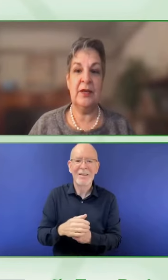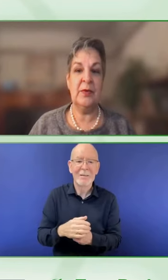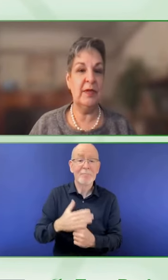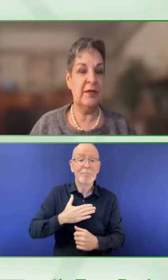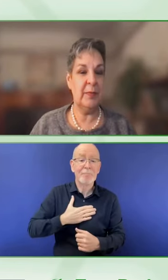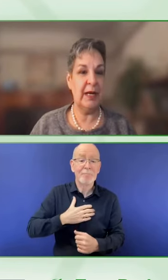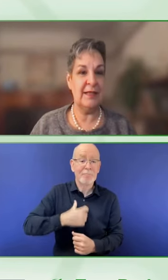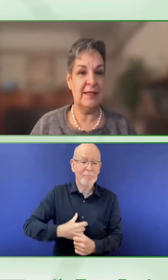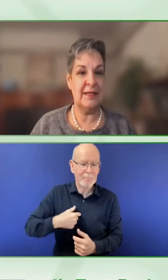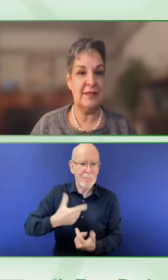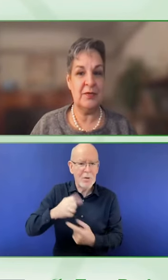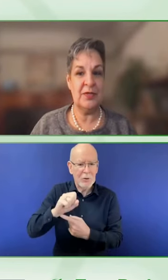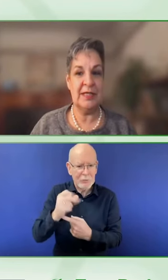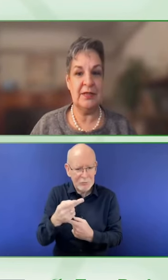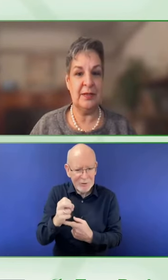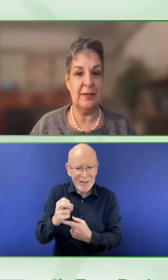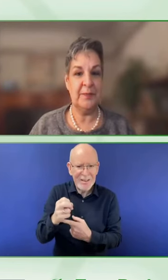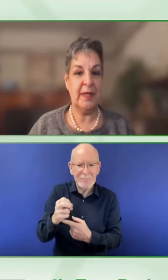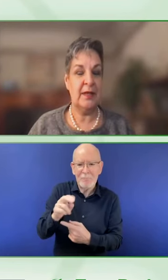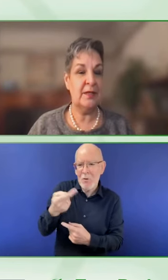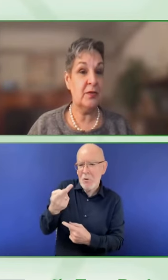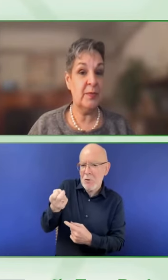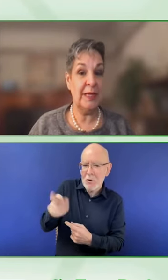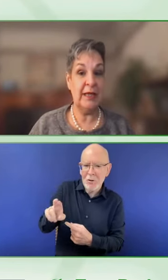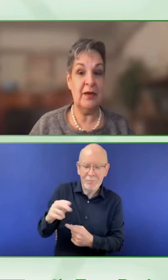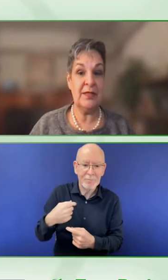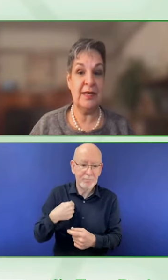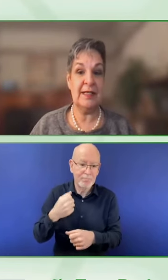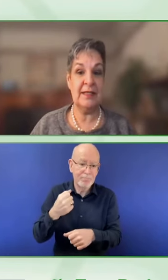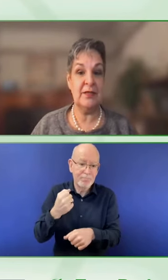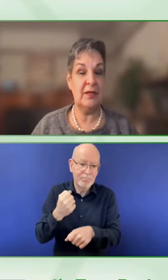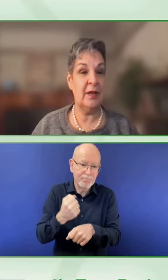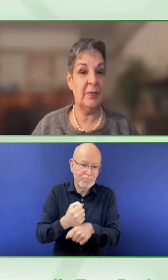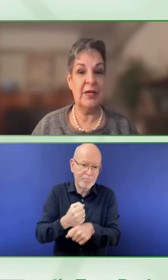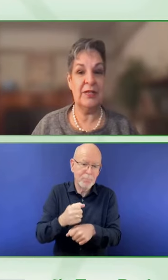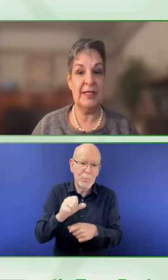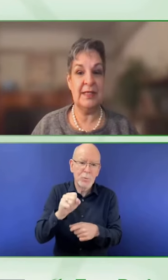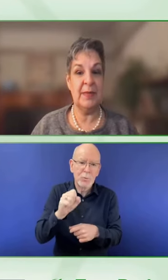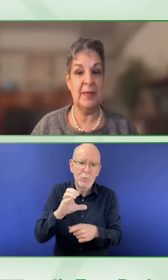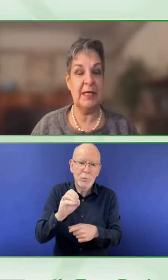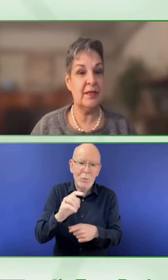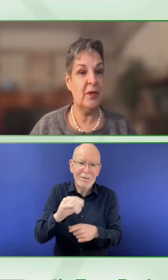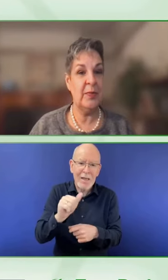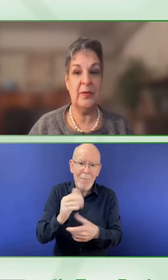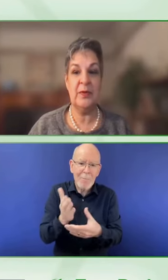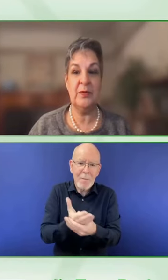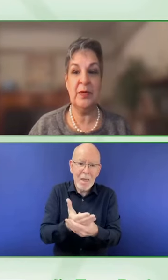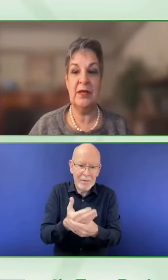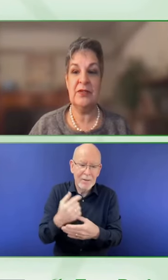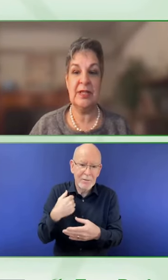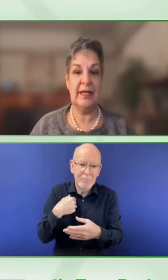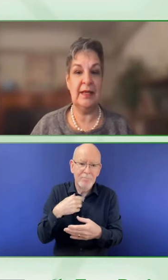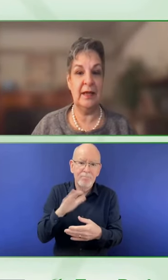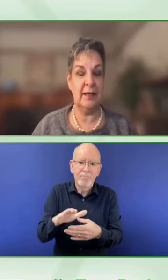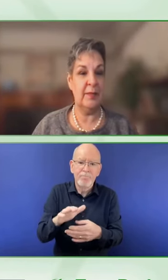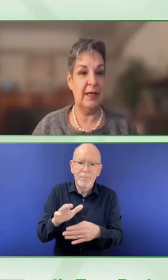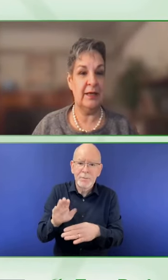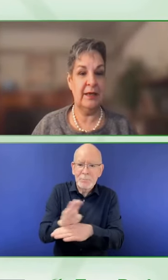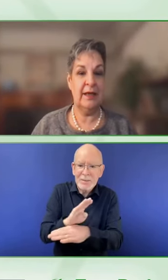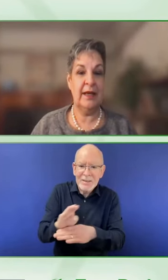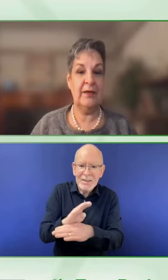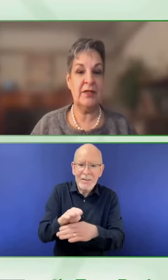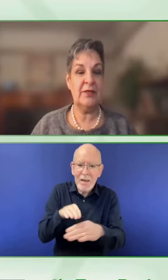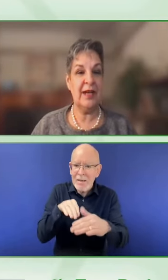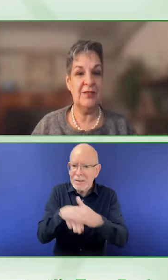community of practice at Scotiadigital. Scotiabank also has digital operations in Mexico, Peru, Chile and